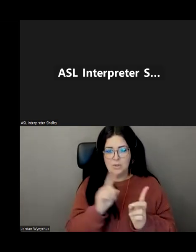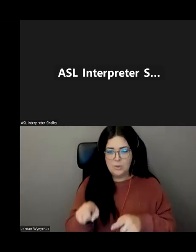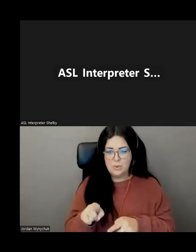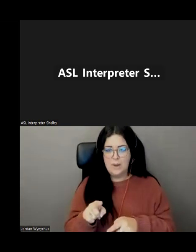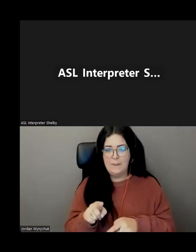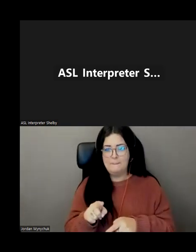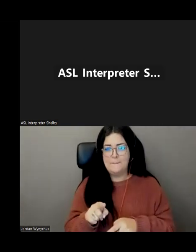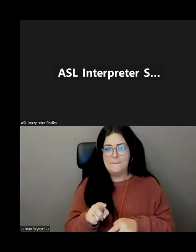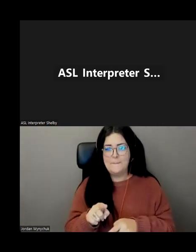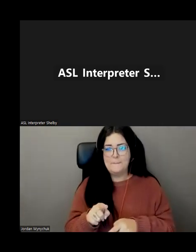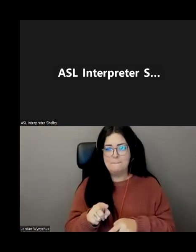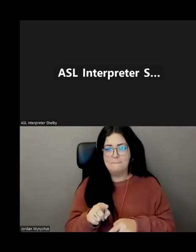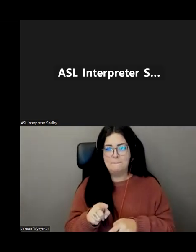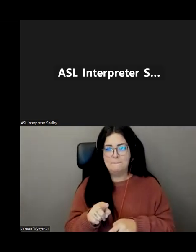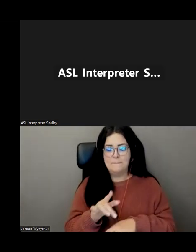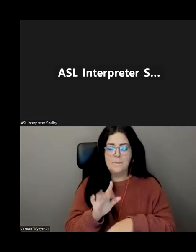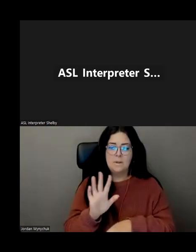for the the compartment